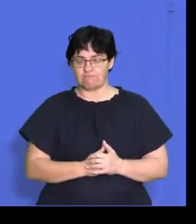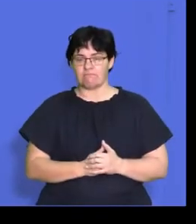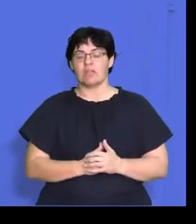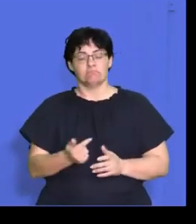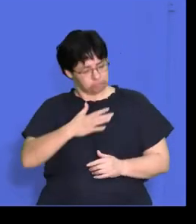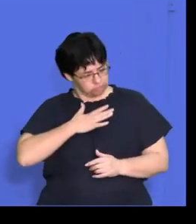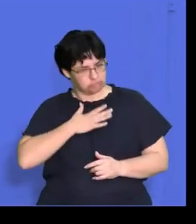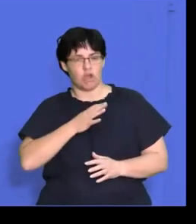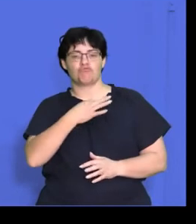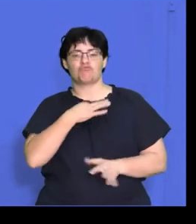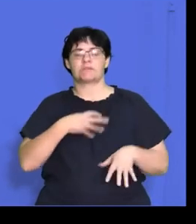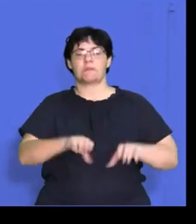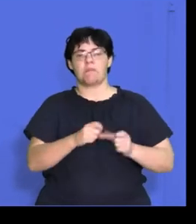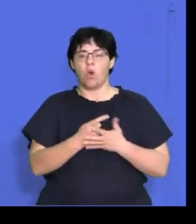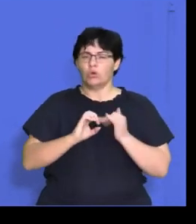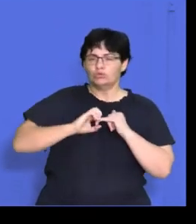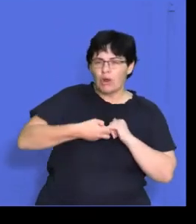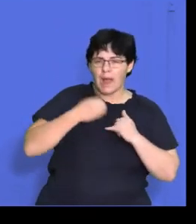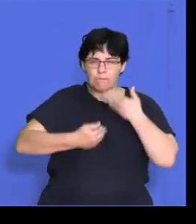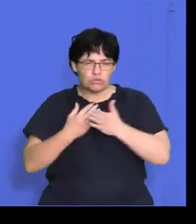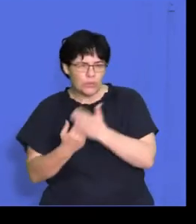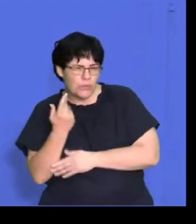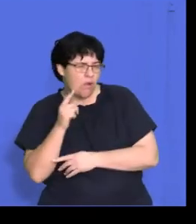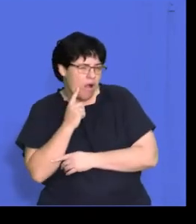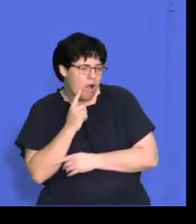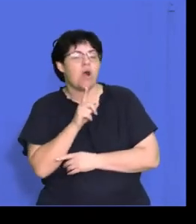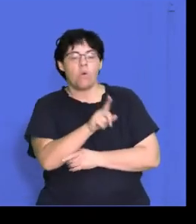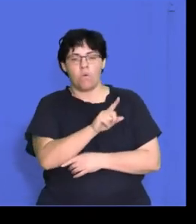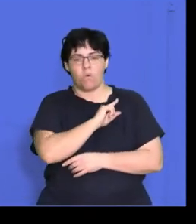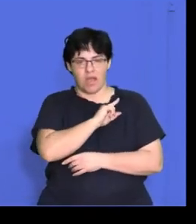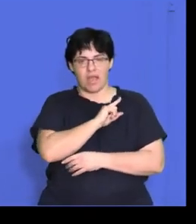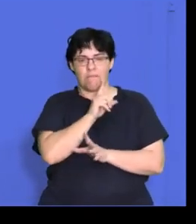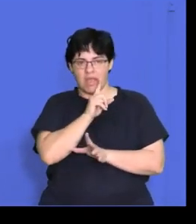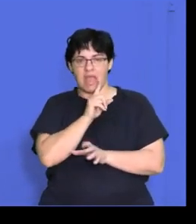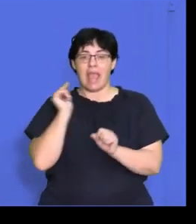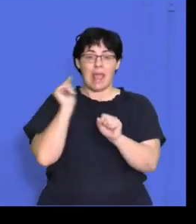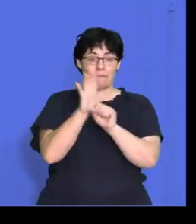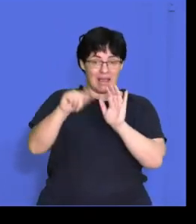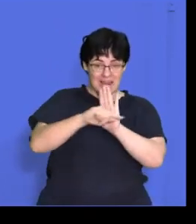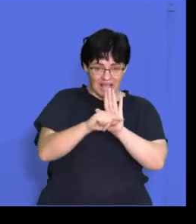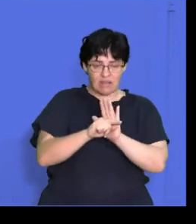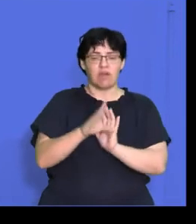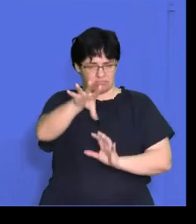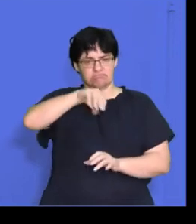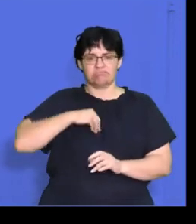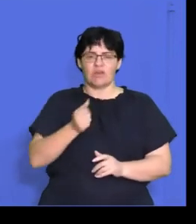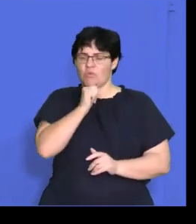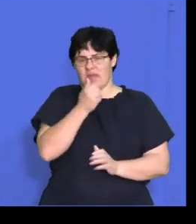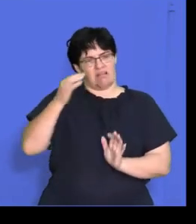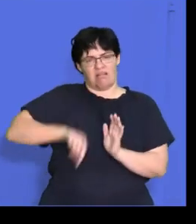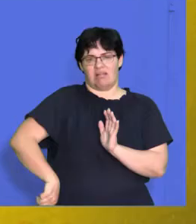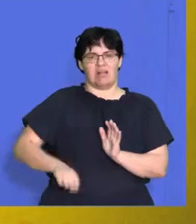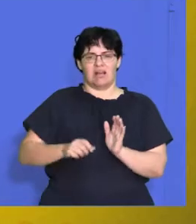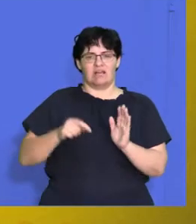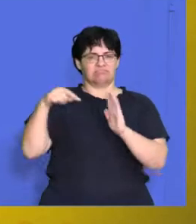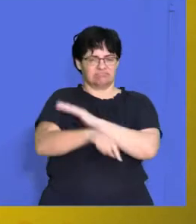they're willing to take risks or try new processes or systems because they're able to absorb the impact of losing money so